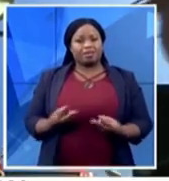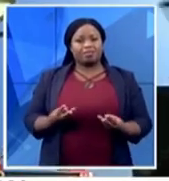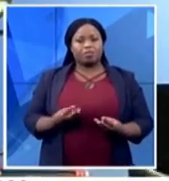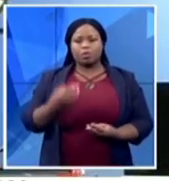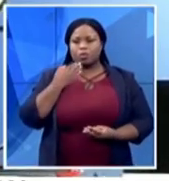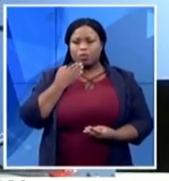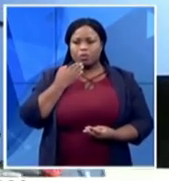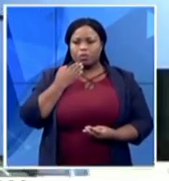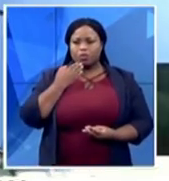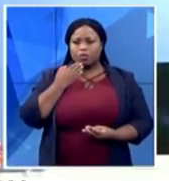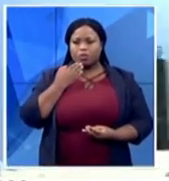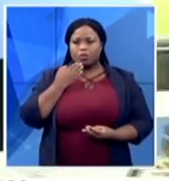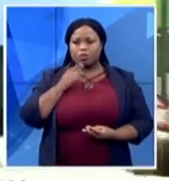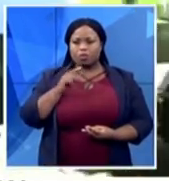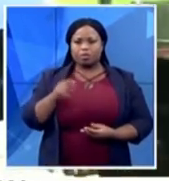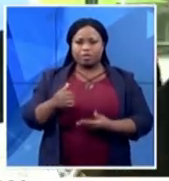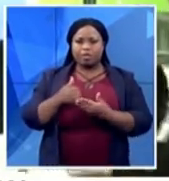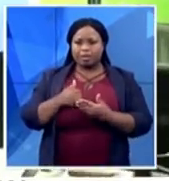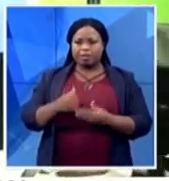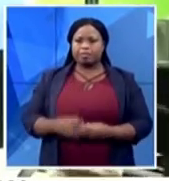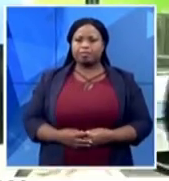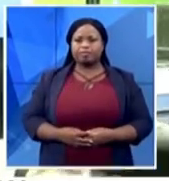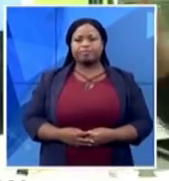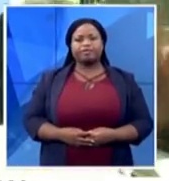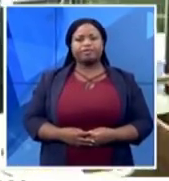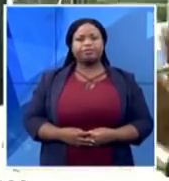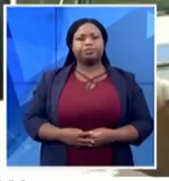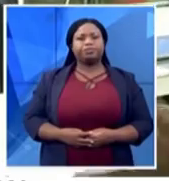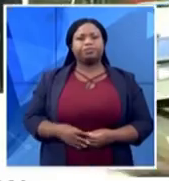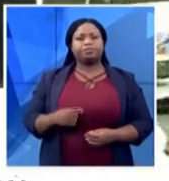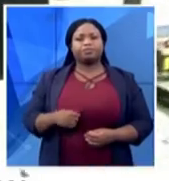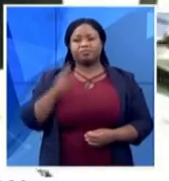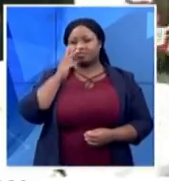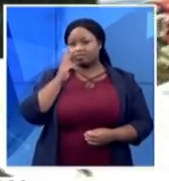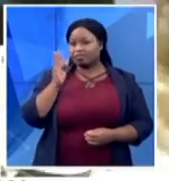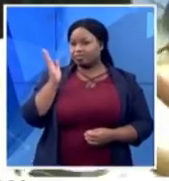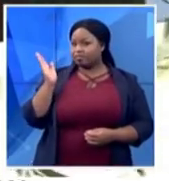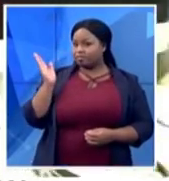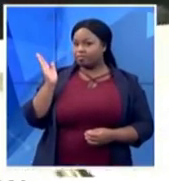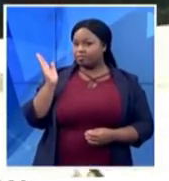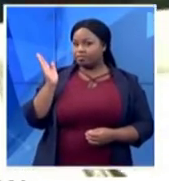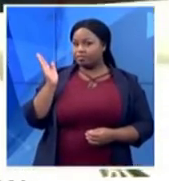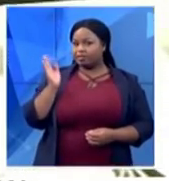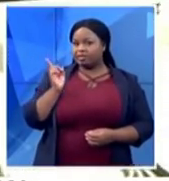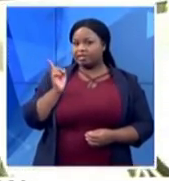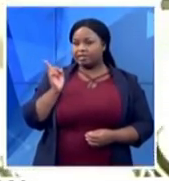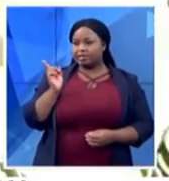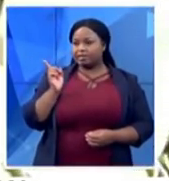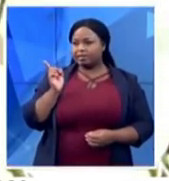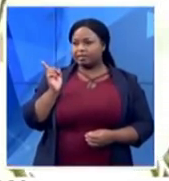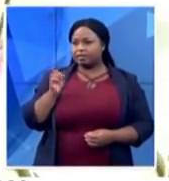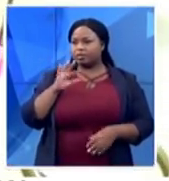perhaps let's just move a bit closer so our viewers can see what we're talking about here. But just talk to us about the benefit of